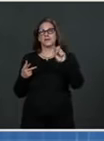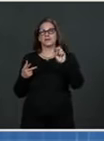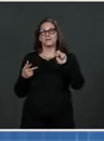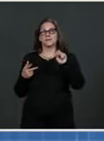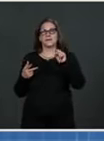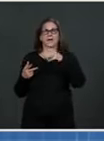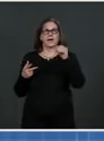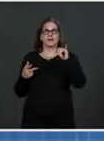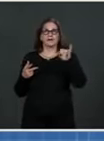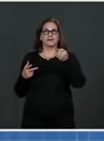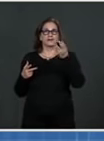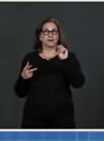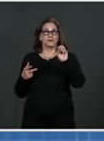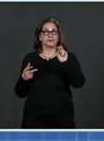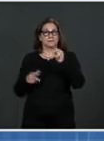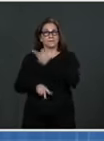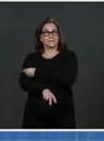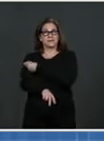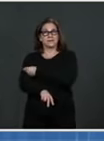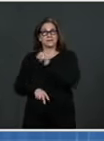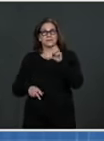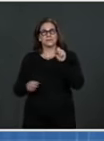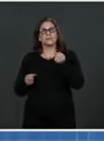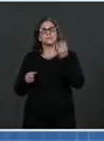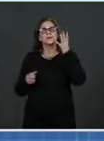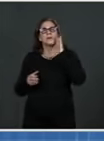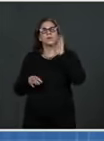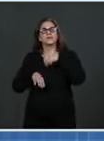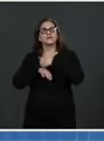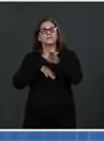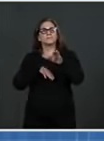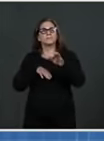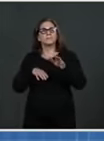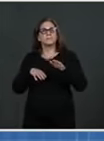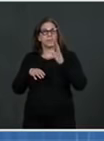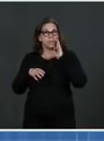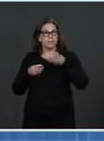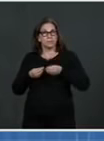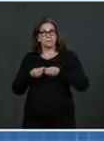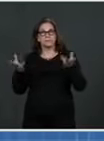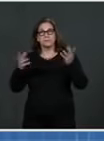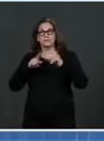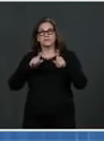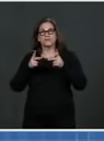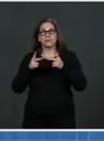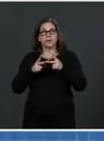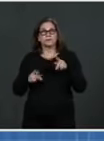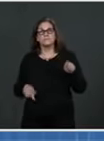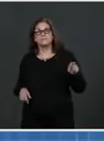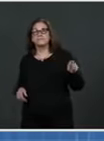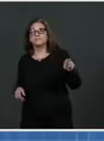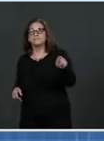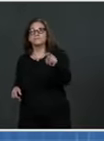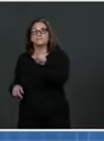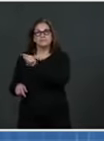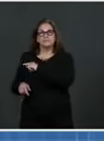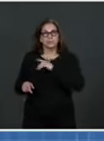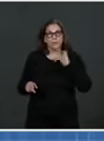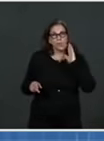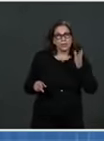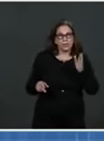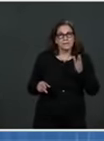they be deployed in a different way? Okay, so we have vaccine passport, we have travel guidelines, which I will